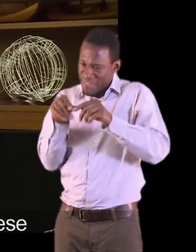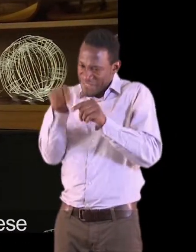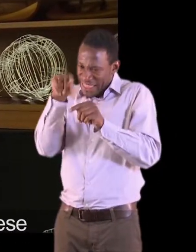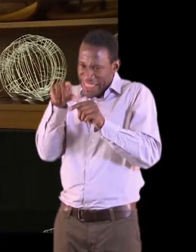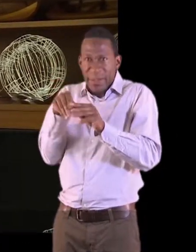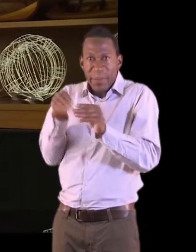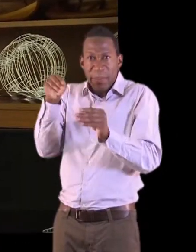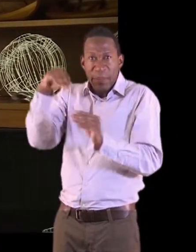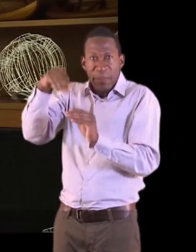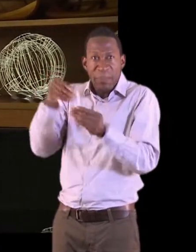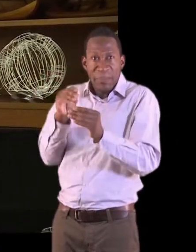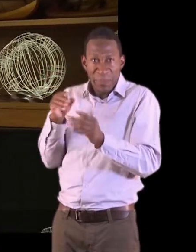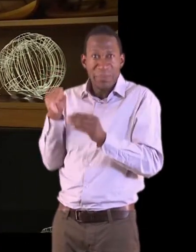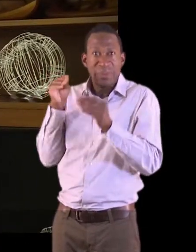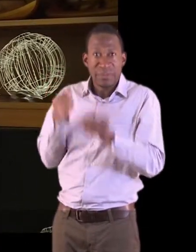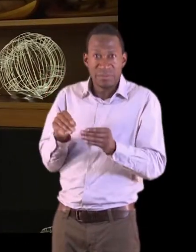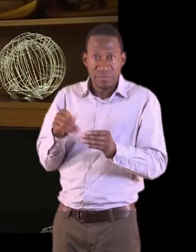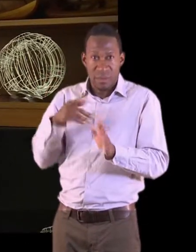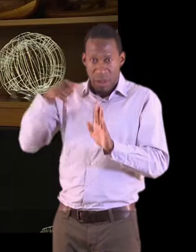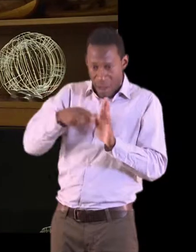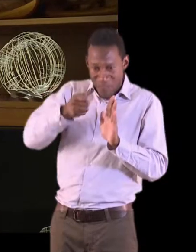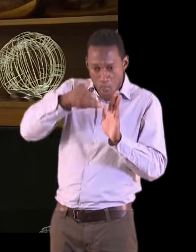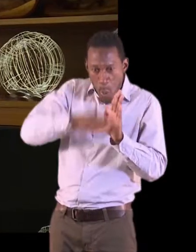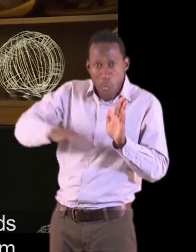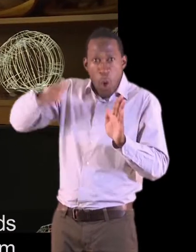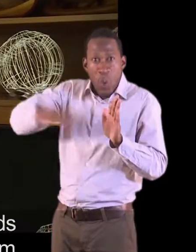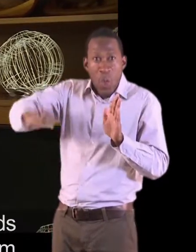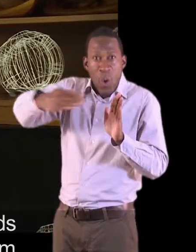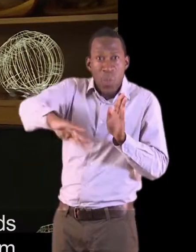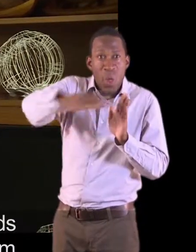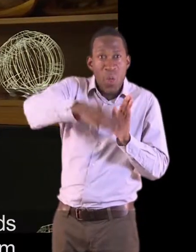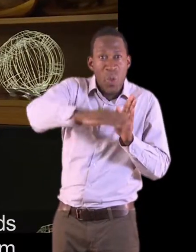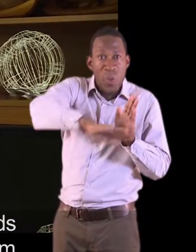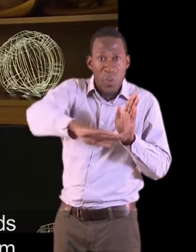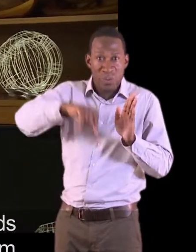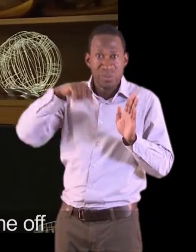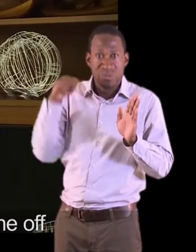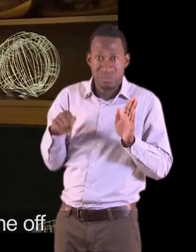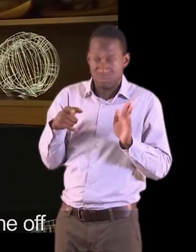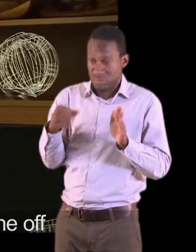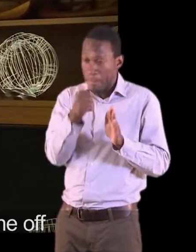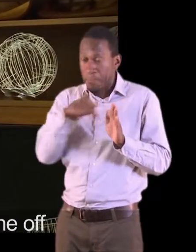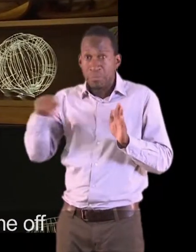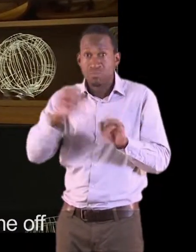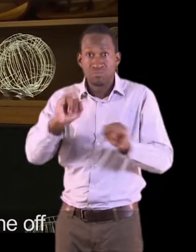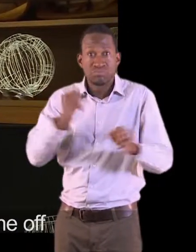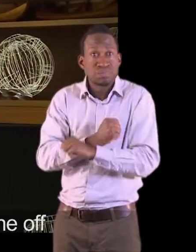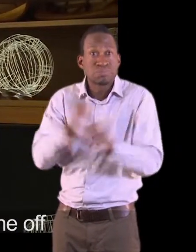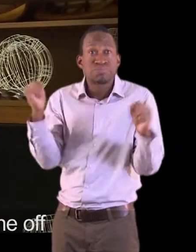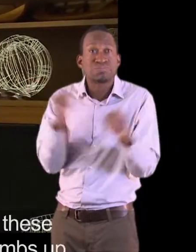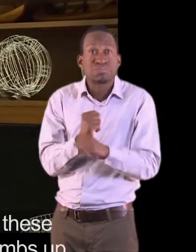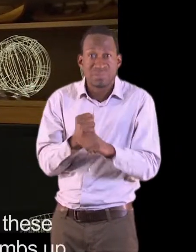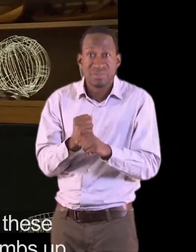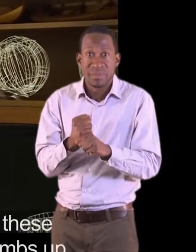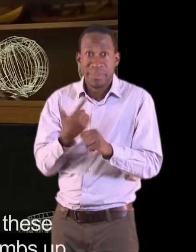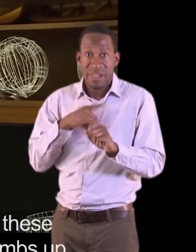sticking up out of these burnt holes in the ground. There were hundreds and hundreds of them and some of them hadn't gone off.